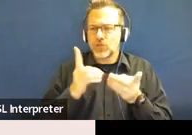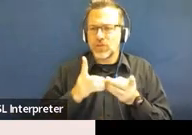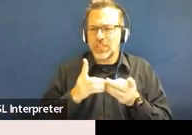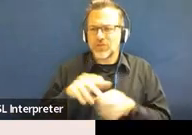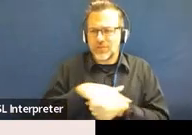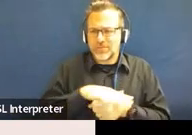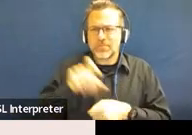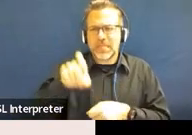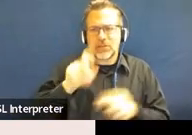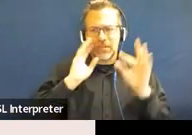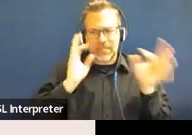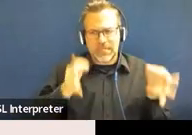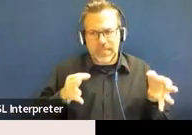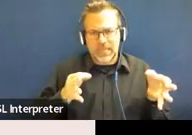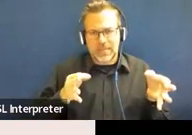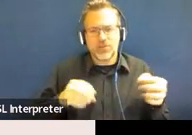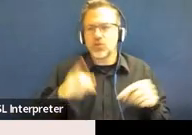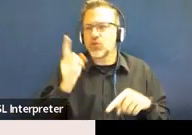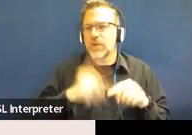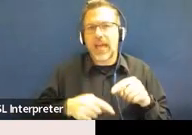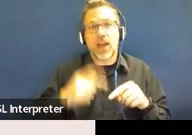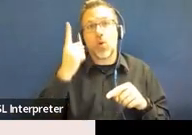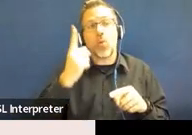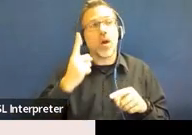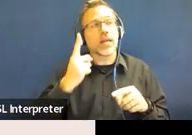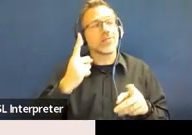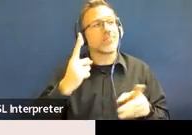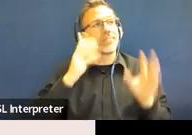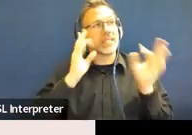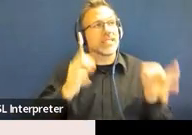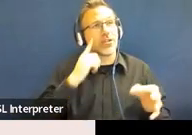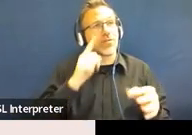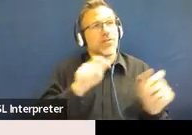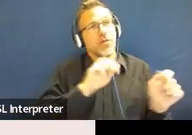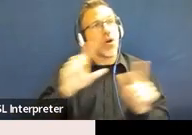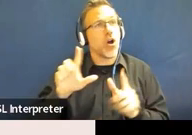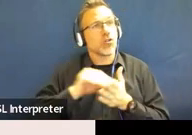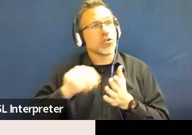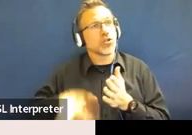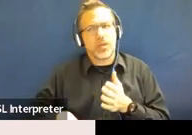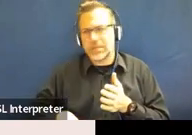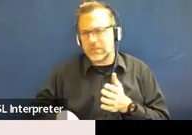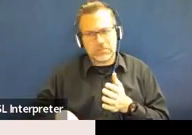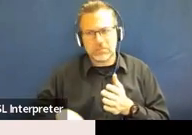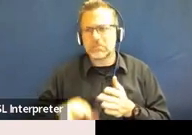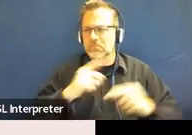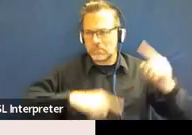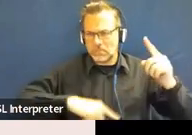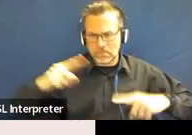a case-by-case basis. And, like, for example, if you have